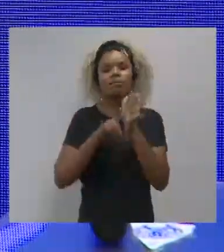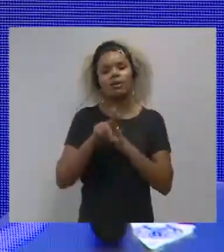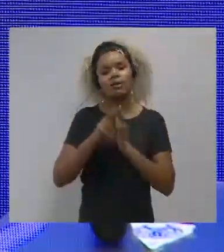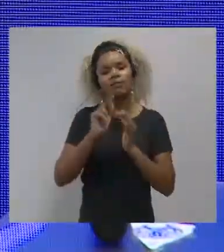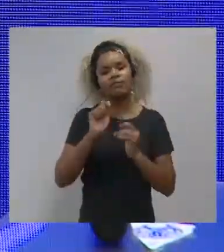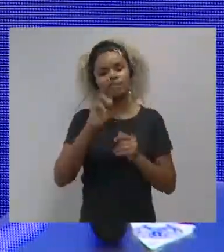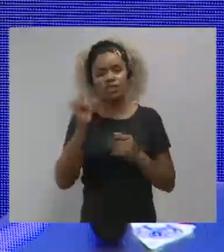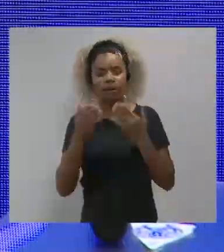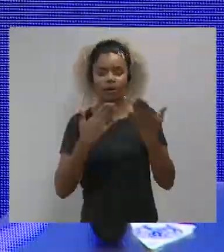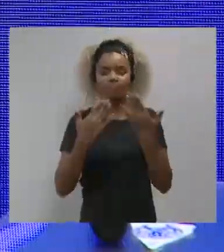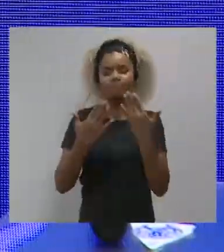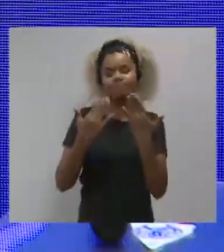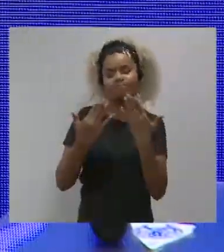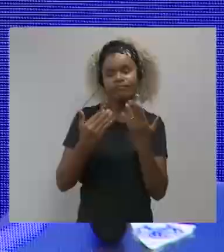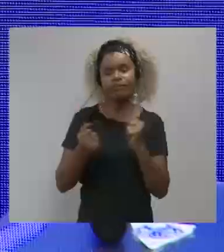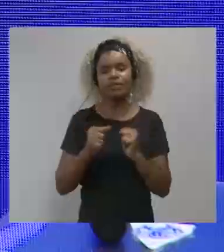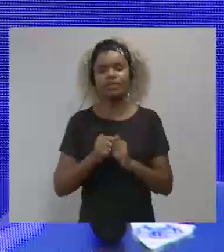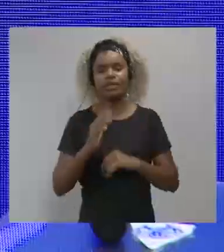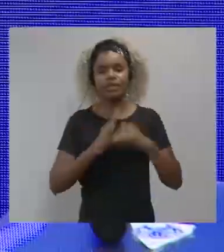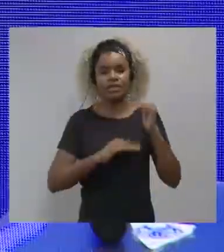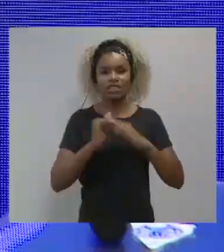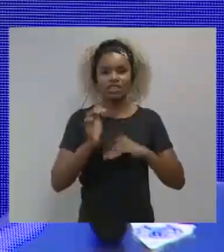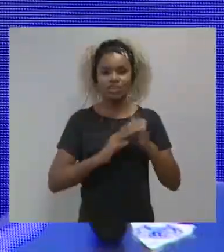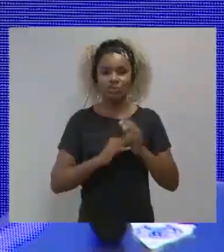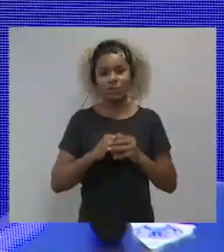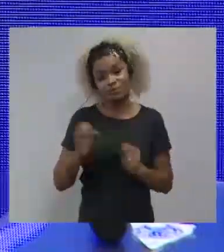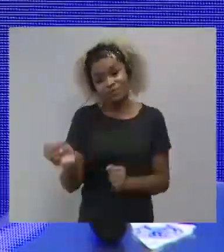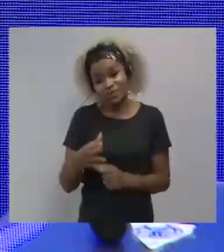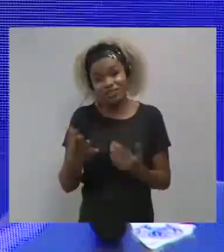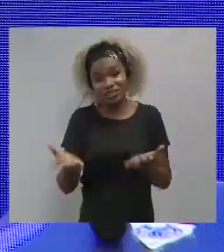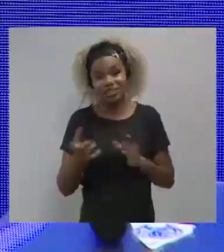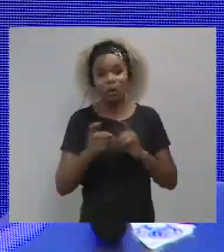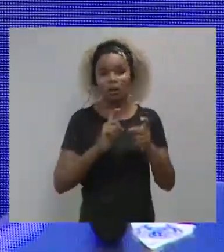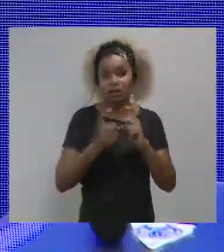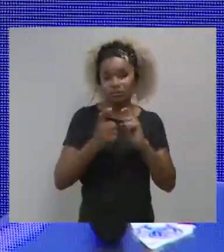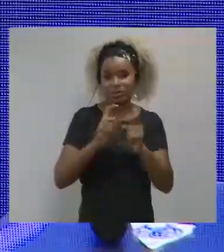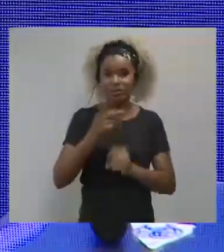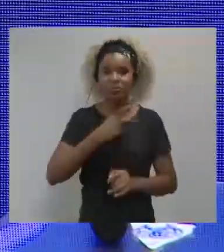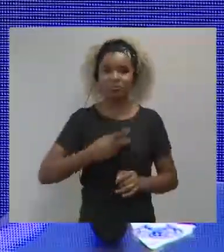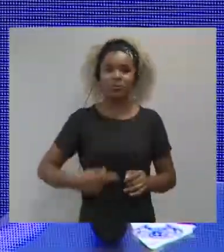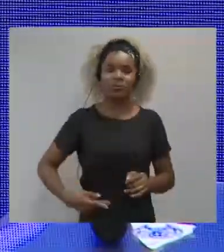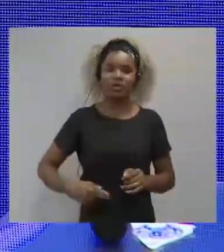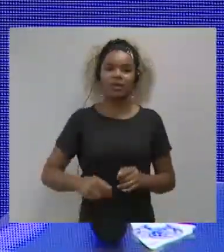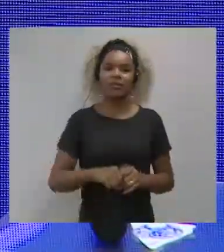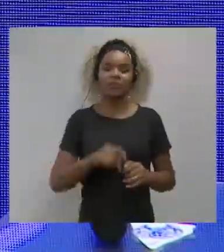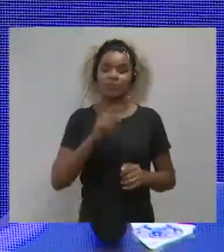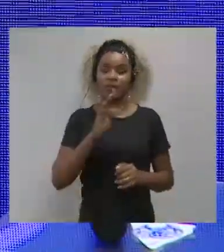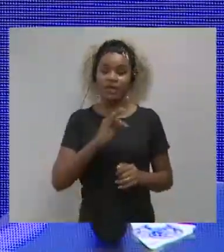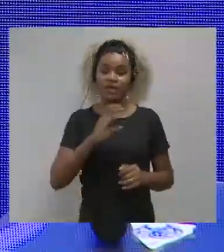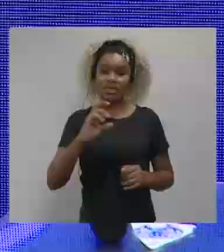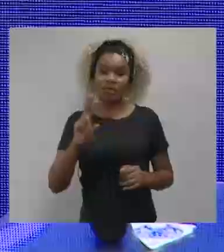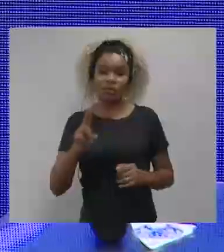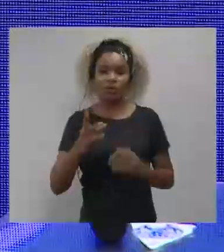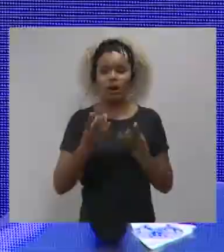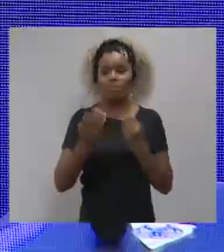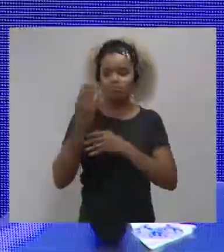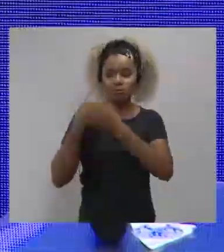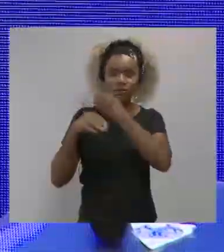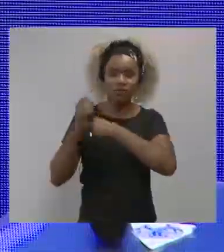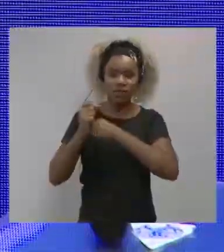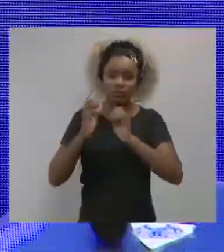the audience. Well, Virginia will talk a little bit about innovation in the public administration.